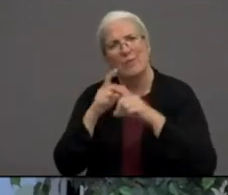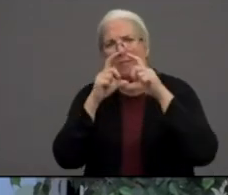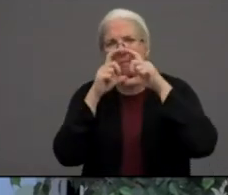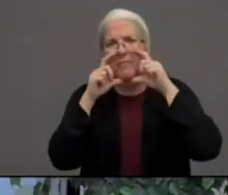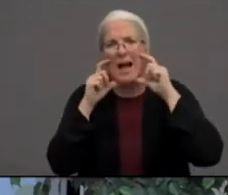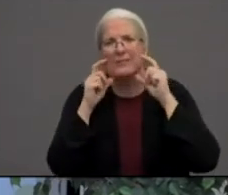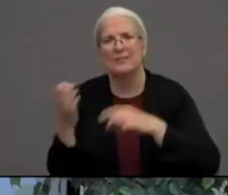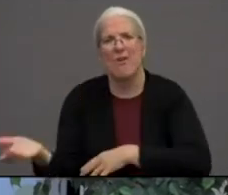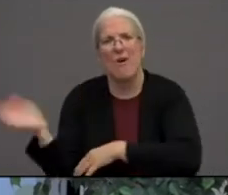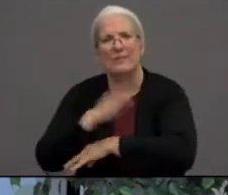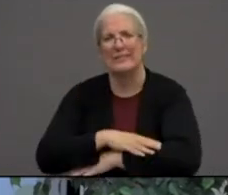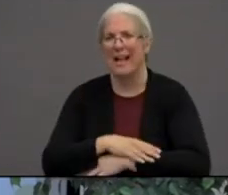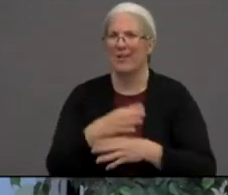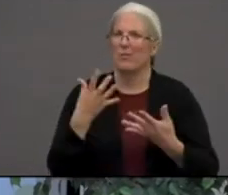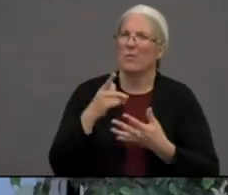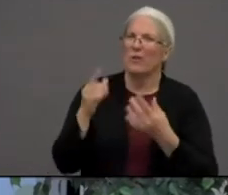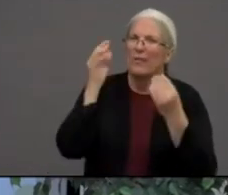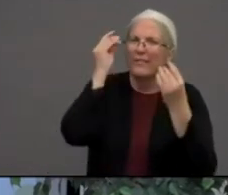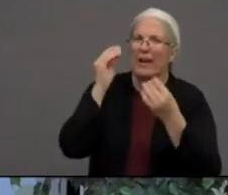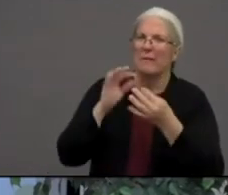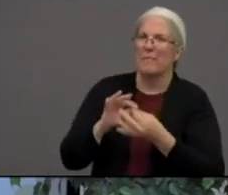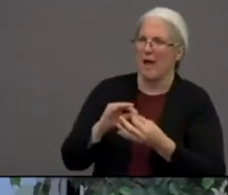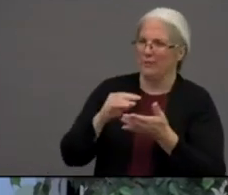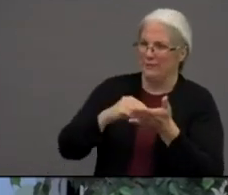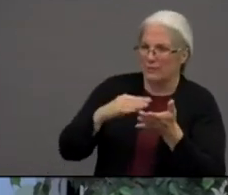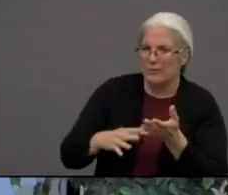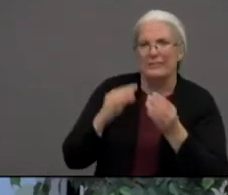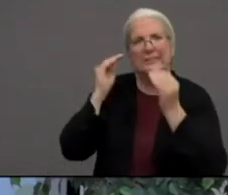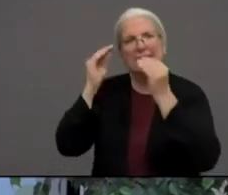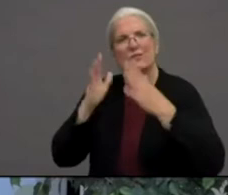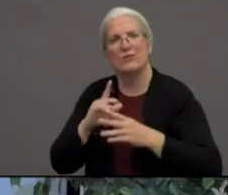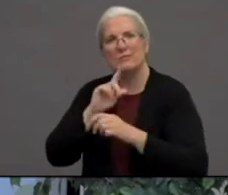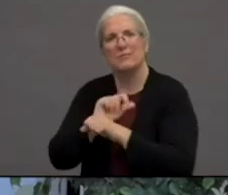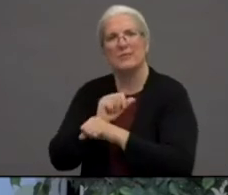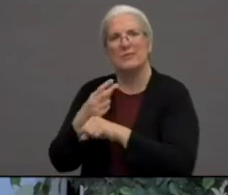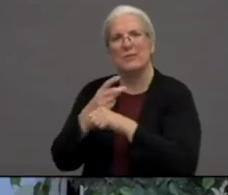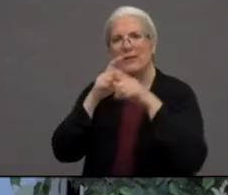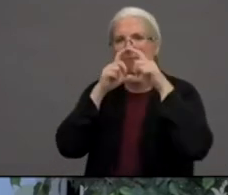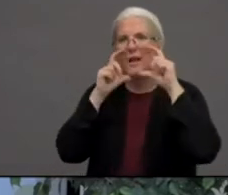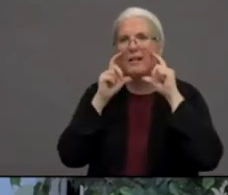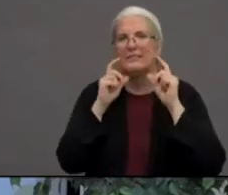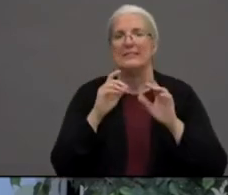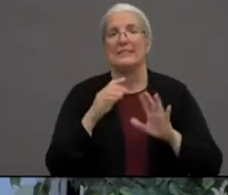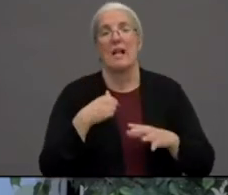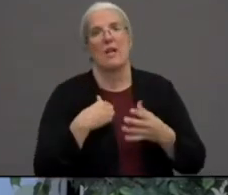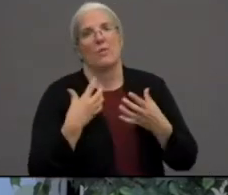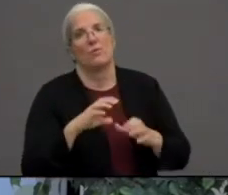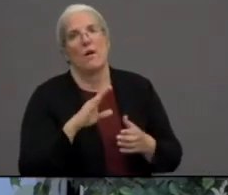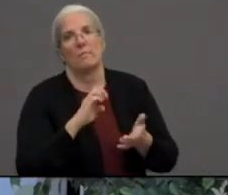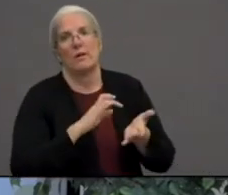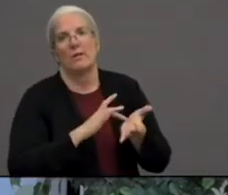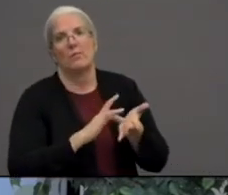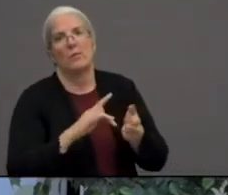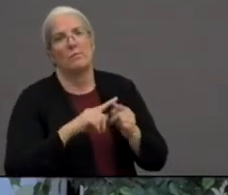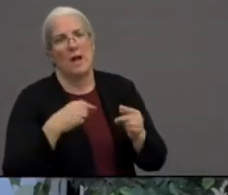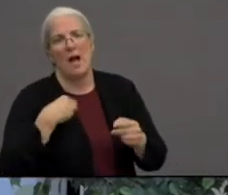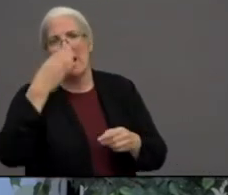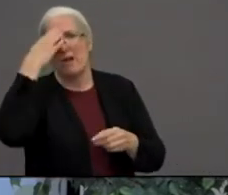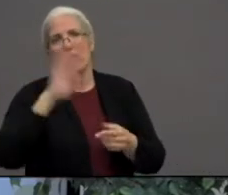wearing face coverings? Well, I don't want to be rude, but doctors and nurses wear face coverings all day long.